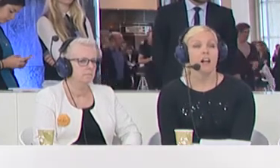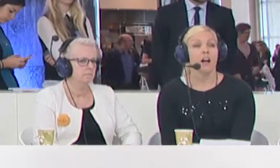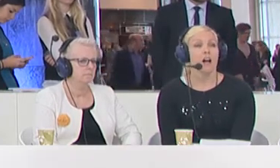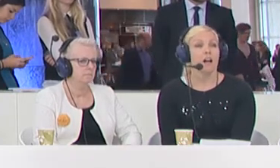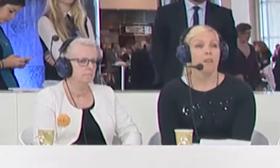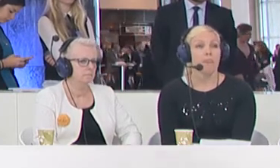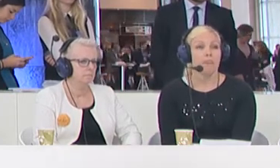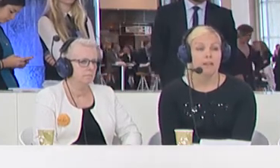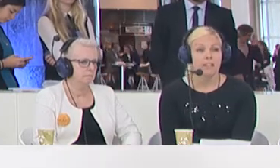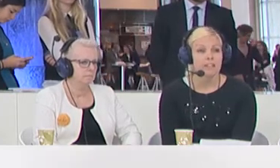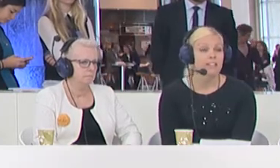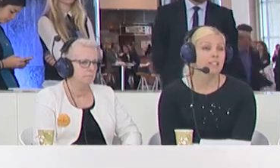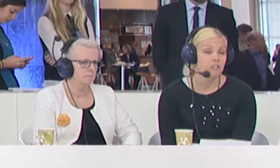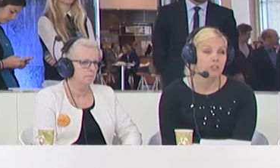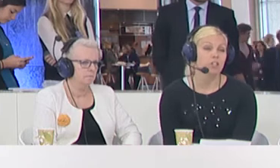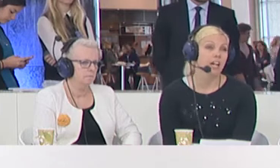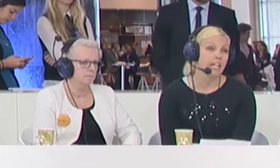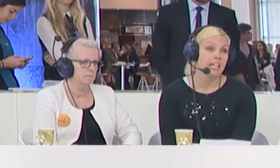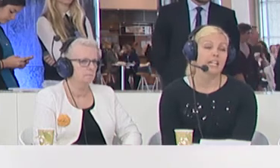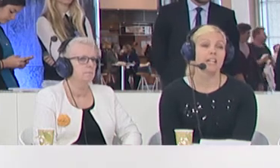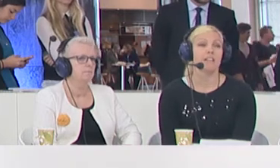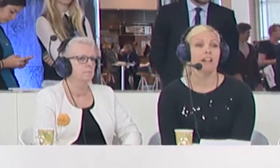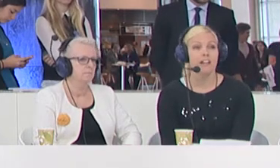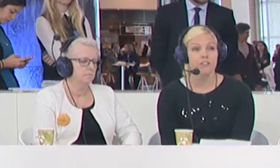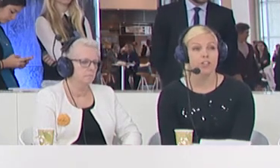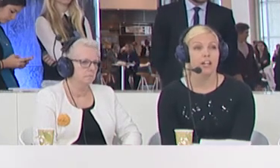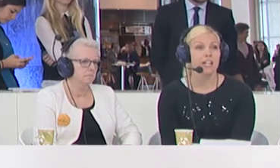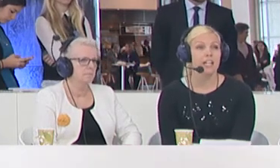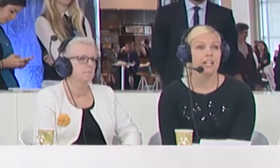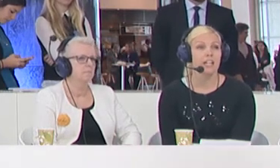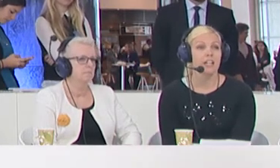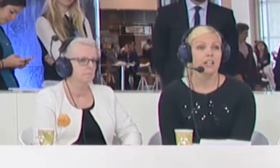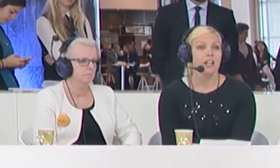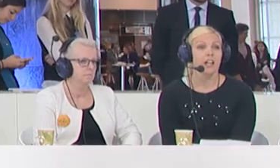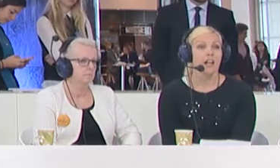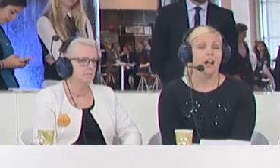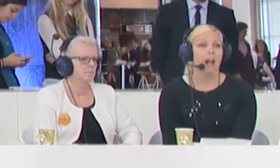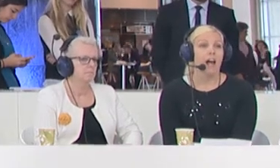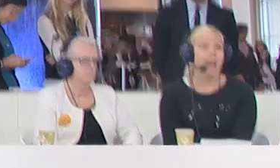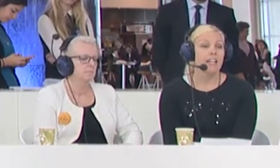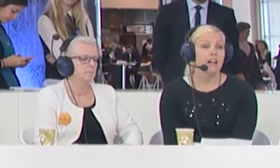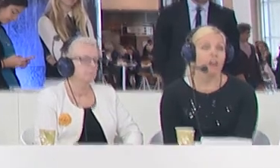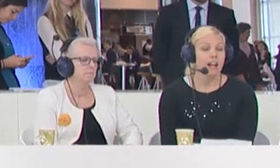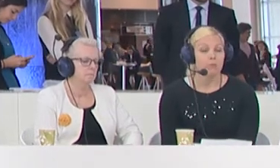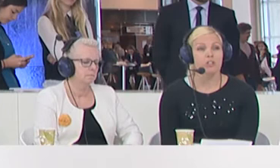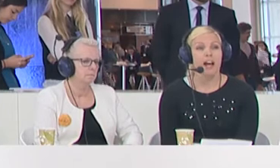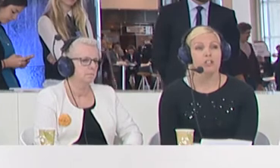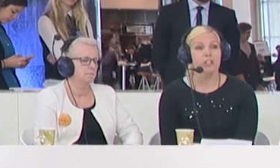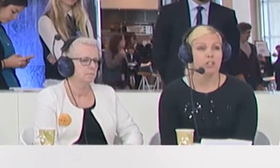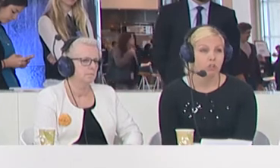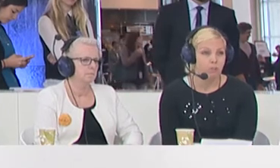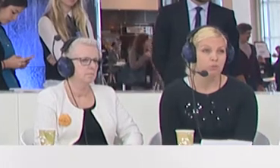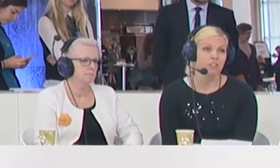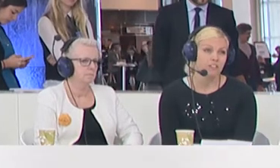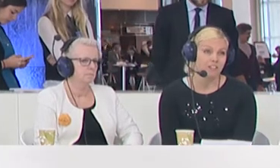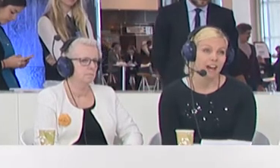skilled training, life training, and are able to actually